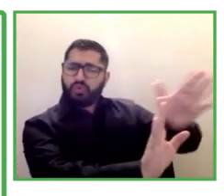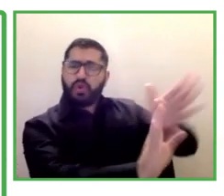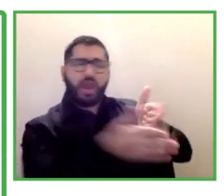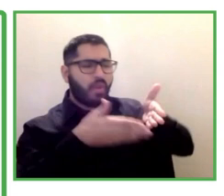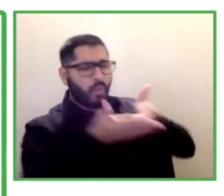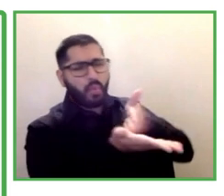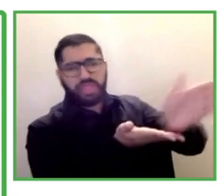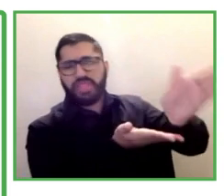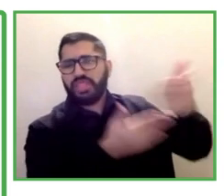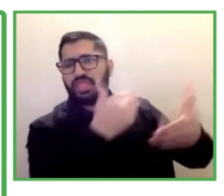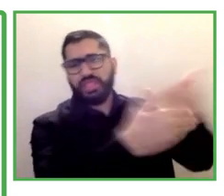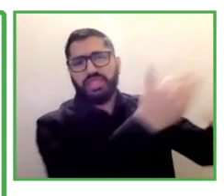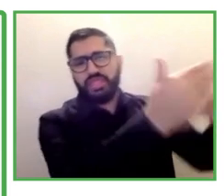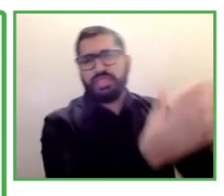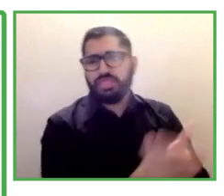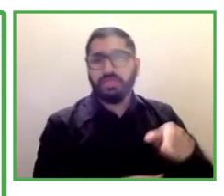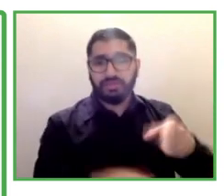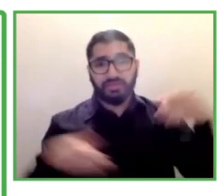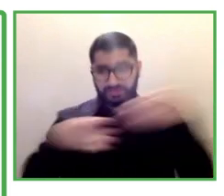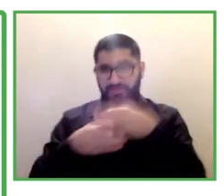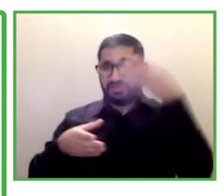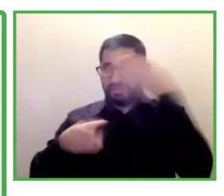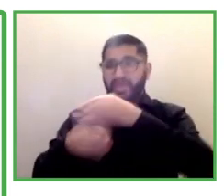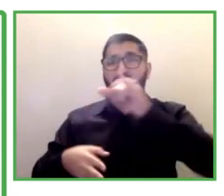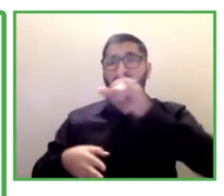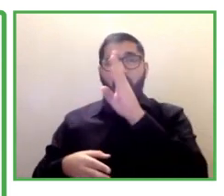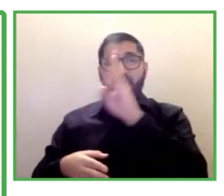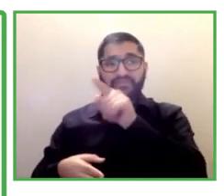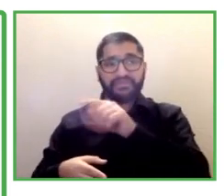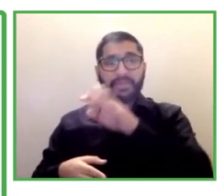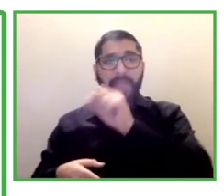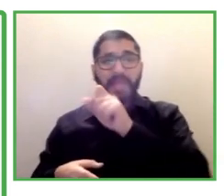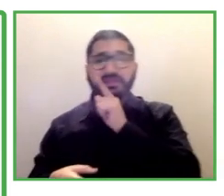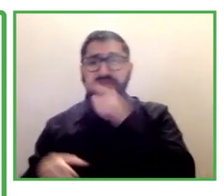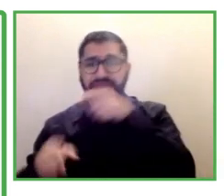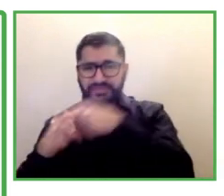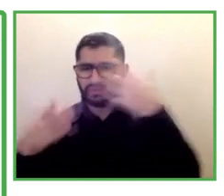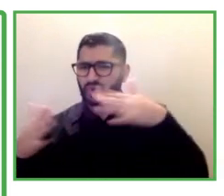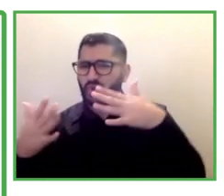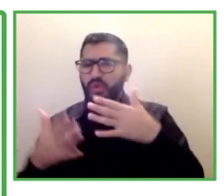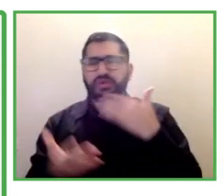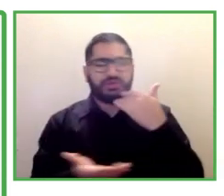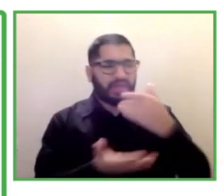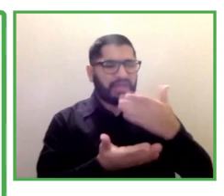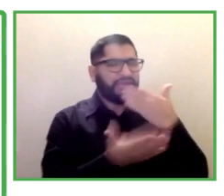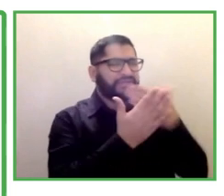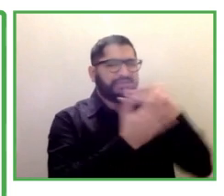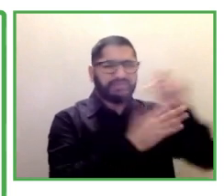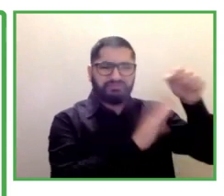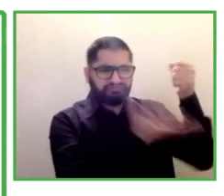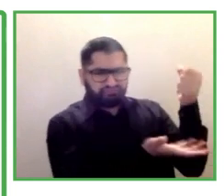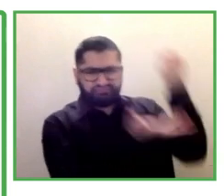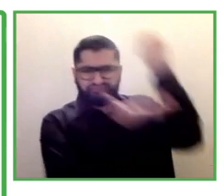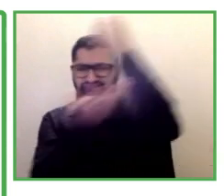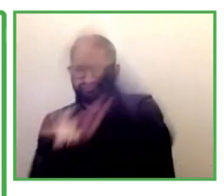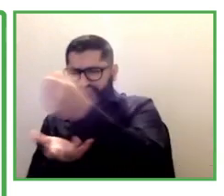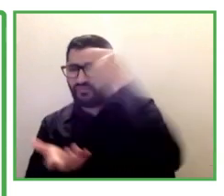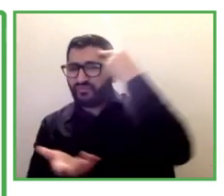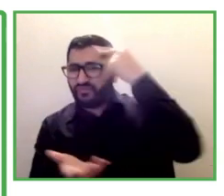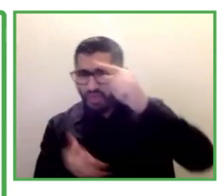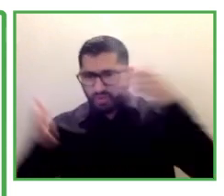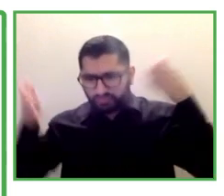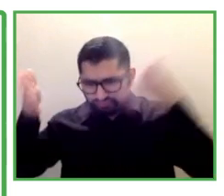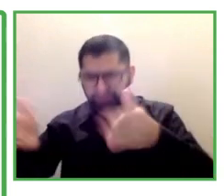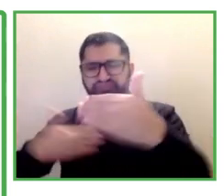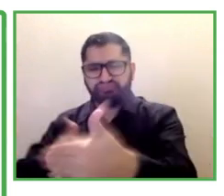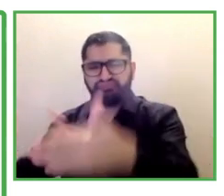me this toolkit is something that we were then able to push out across the province. So there's 59 agencies across